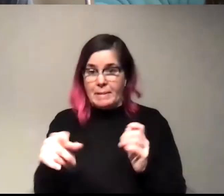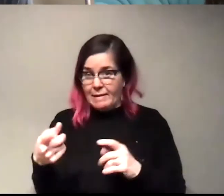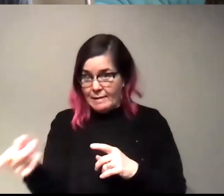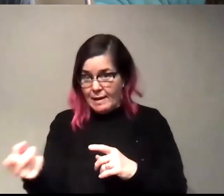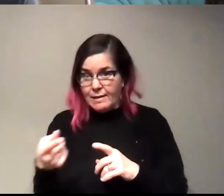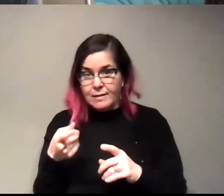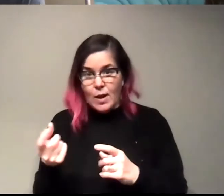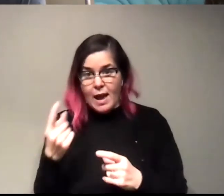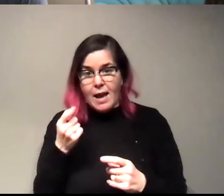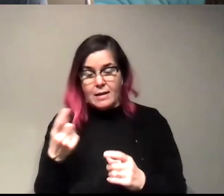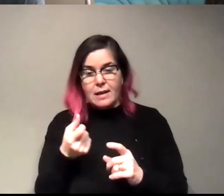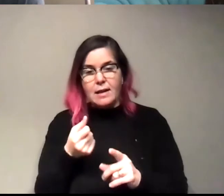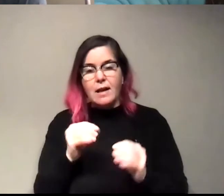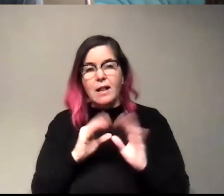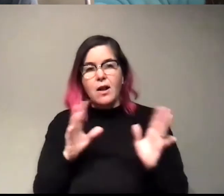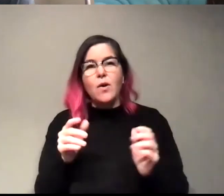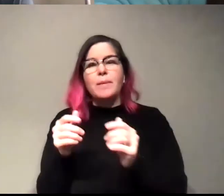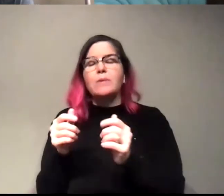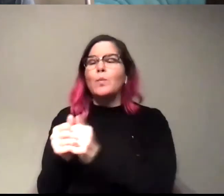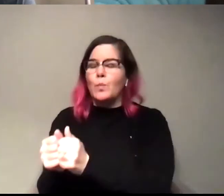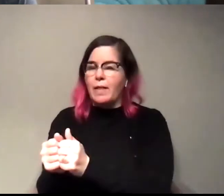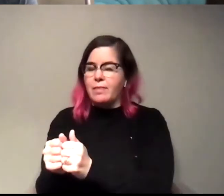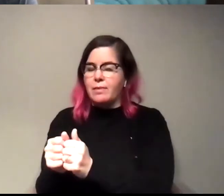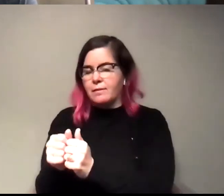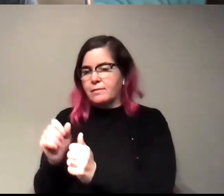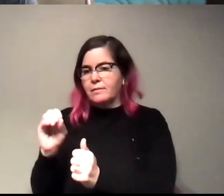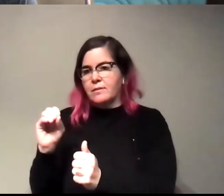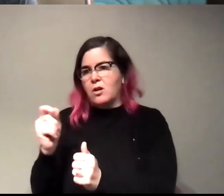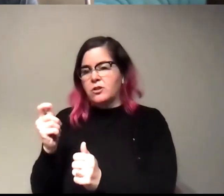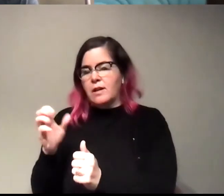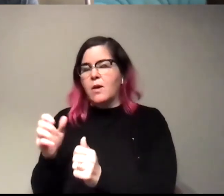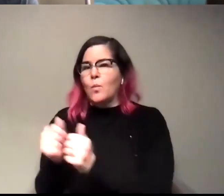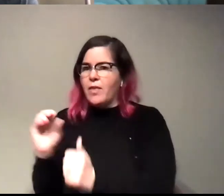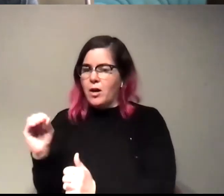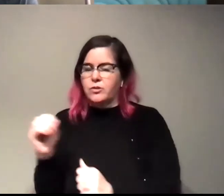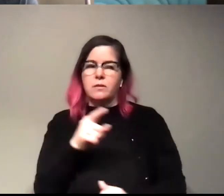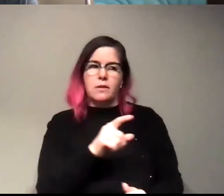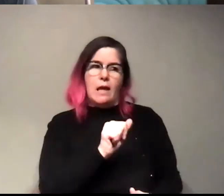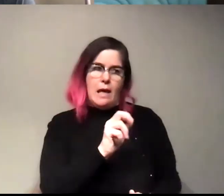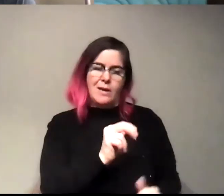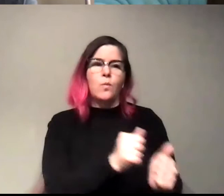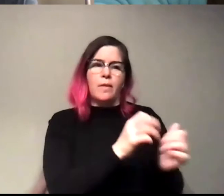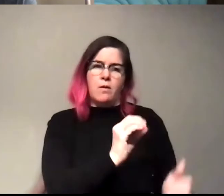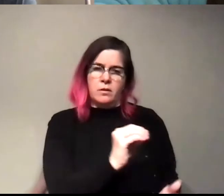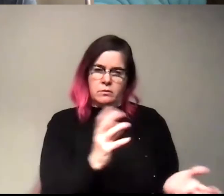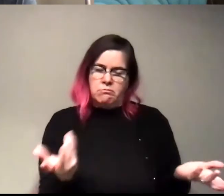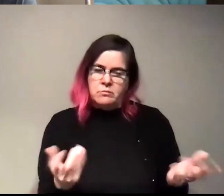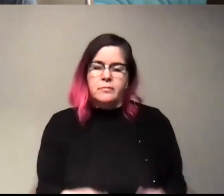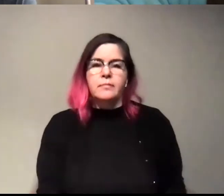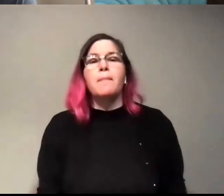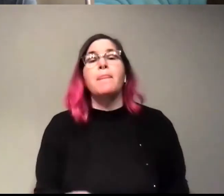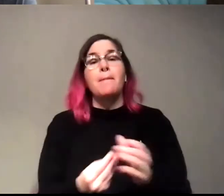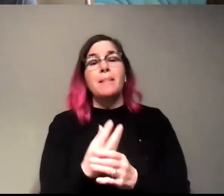like just generally it would just mean like with or without oxygen. Right. But like, um, you know, in plants, for example,